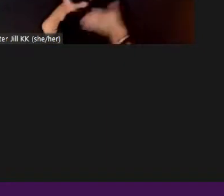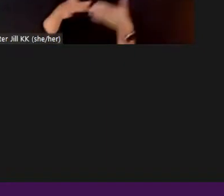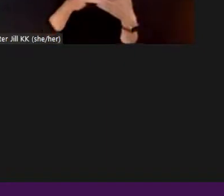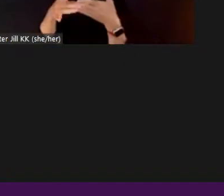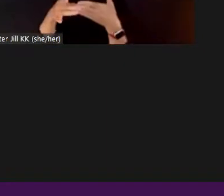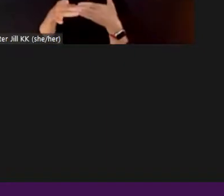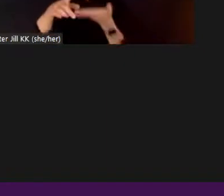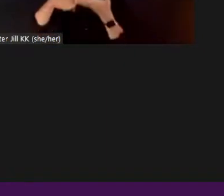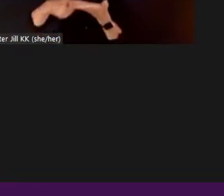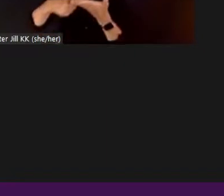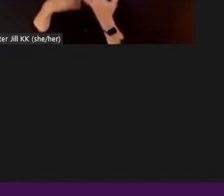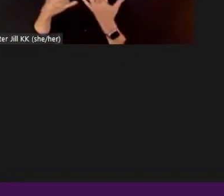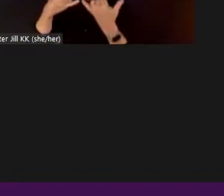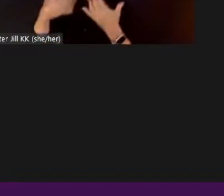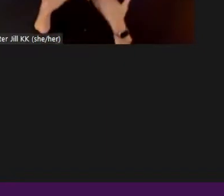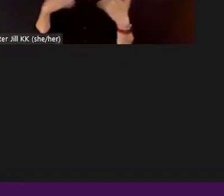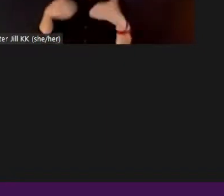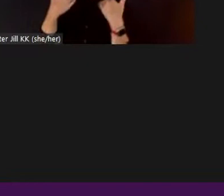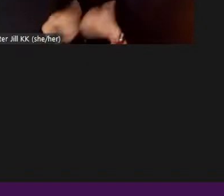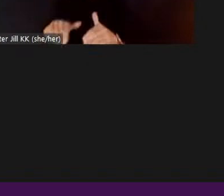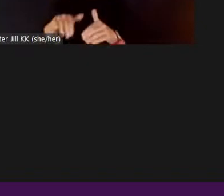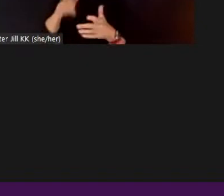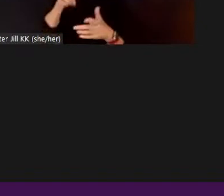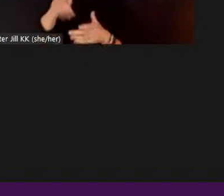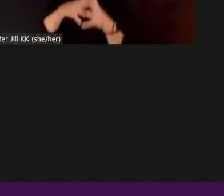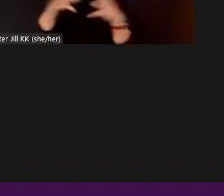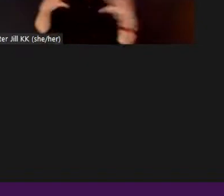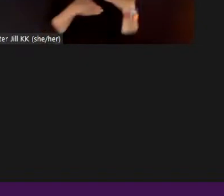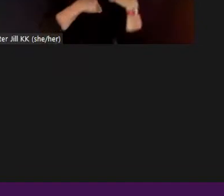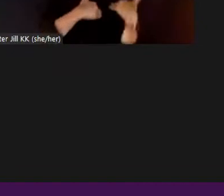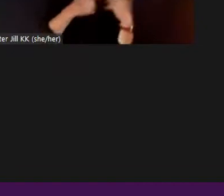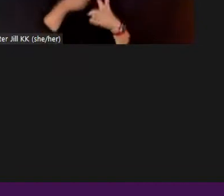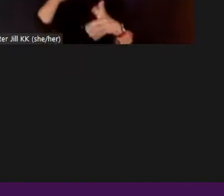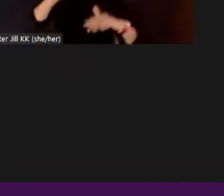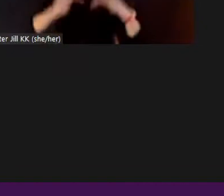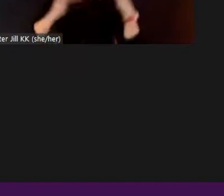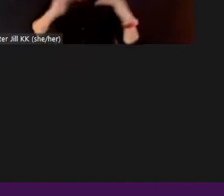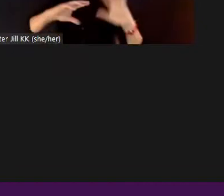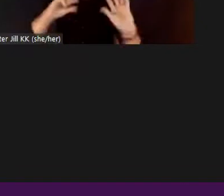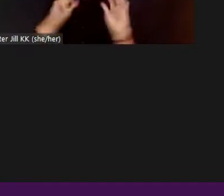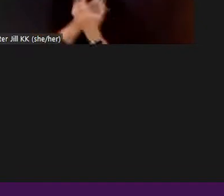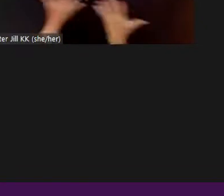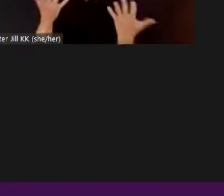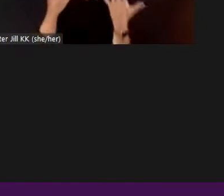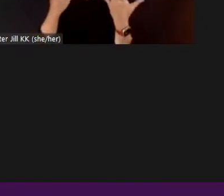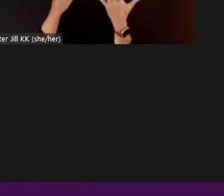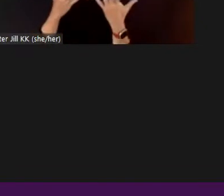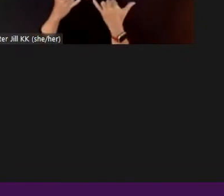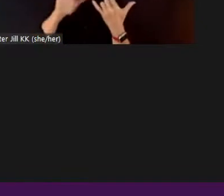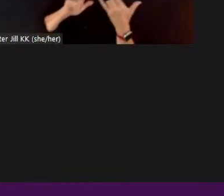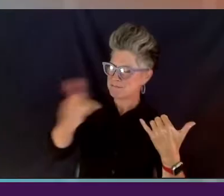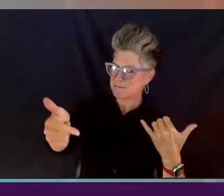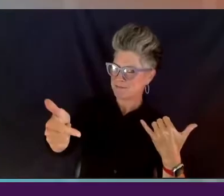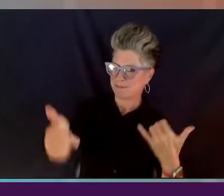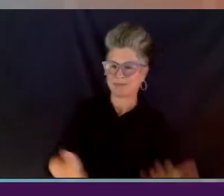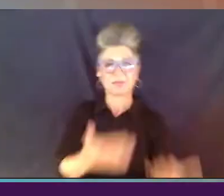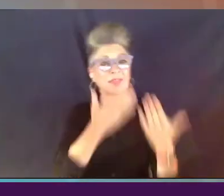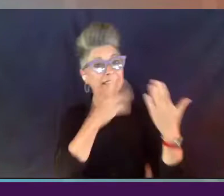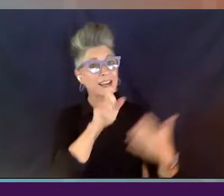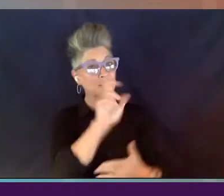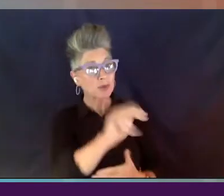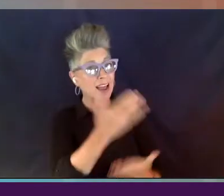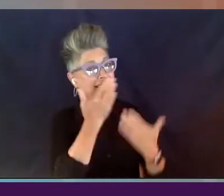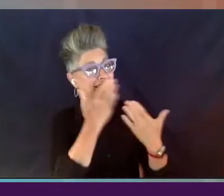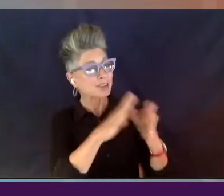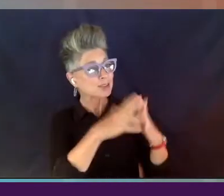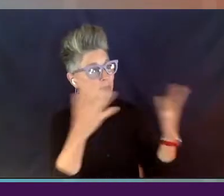tall order balancing all of these incredible people. Please take it away. Thank you, Ken. Thank you so much. Hi, everybody. How